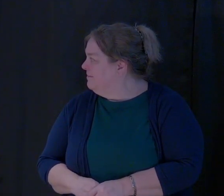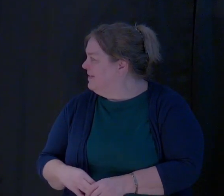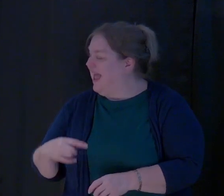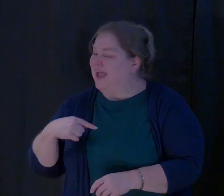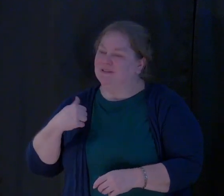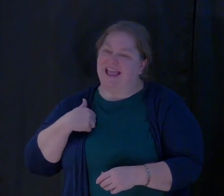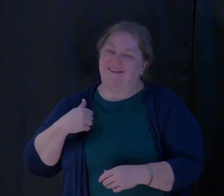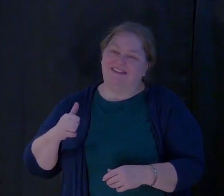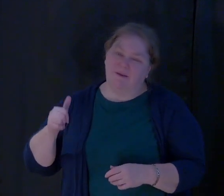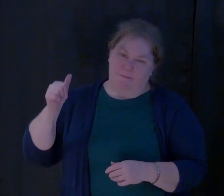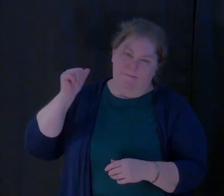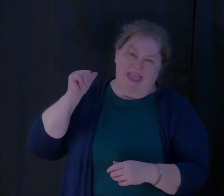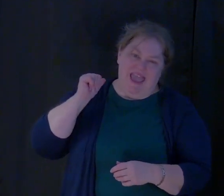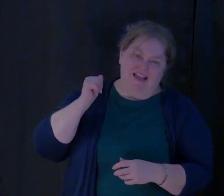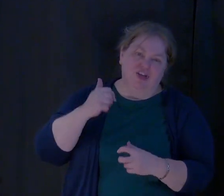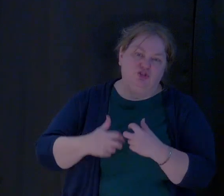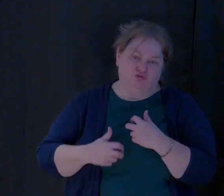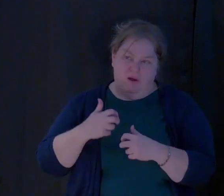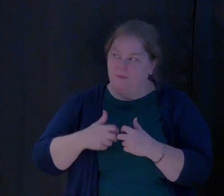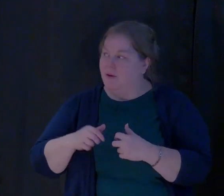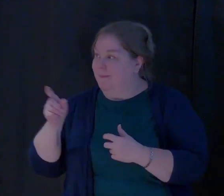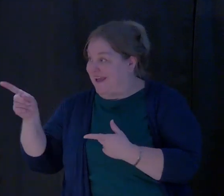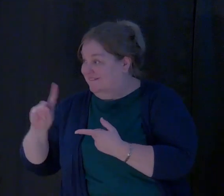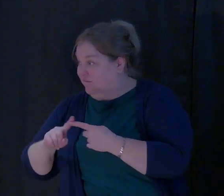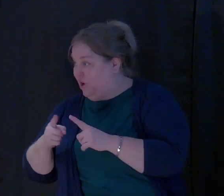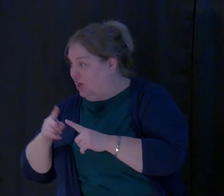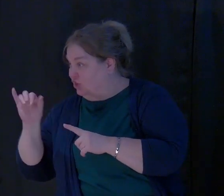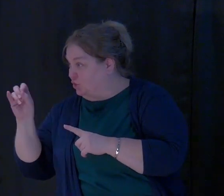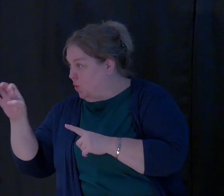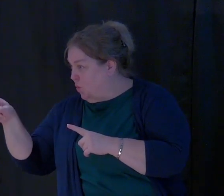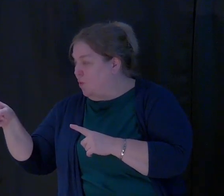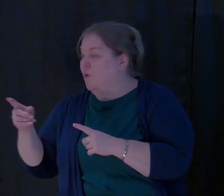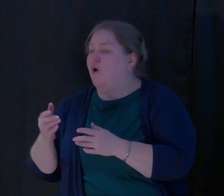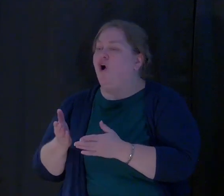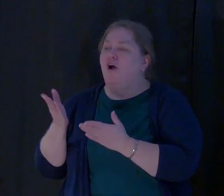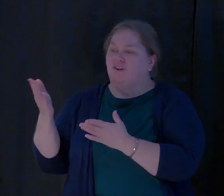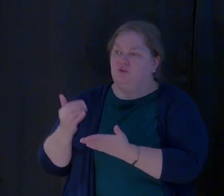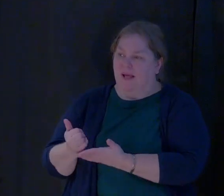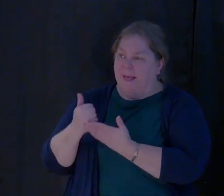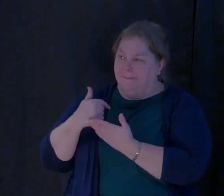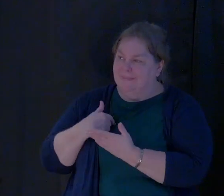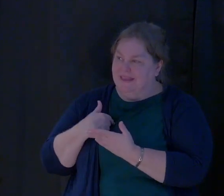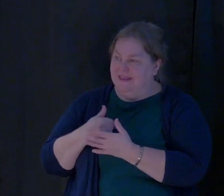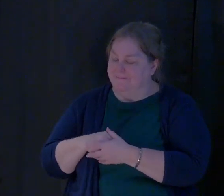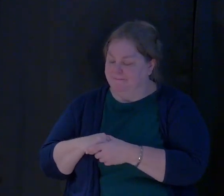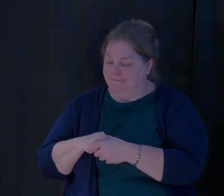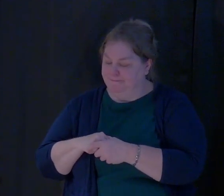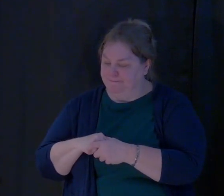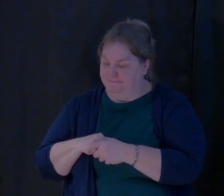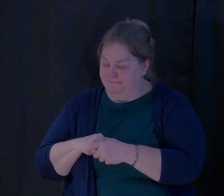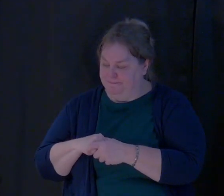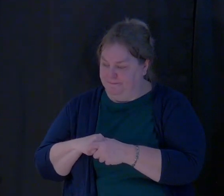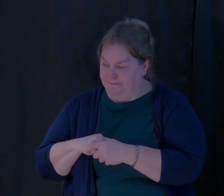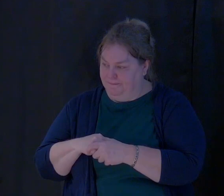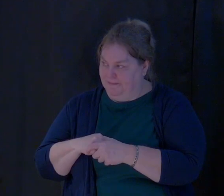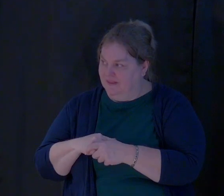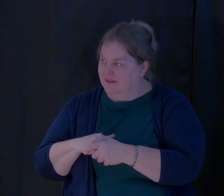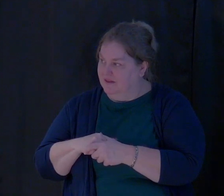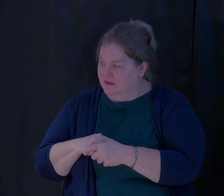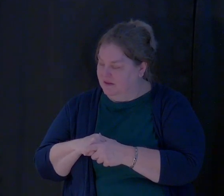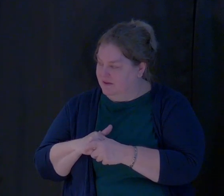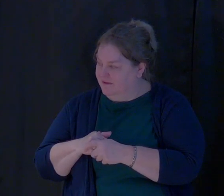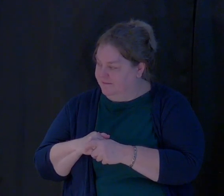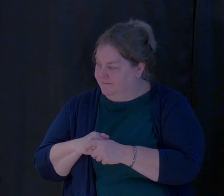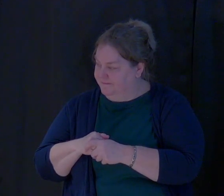back troubles and a friend Joe here offered to help me a little bit a couple times and we did.